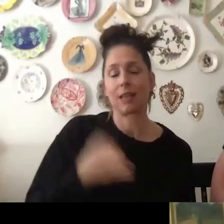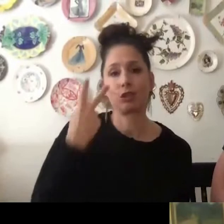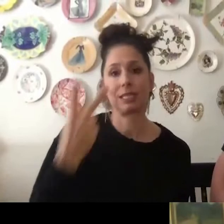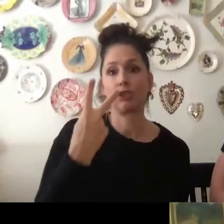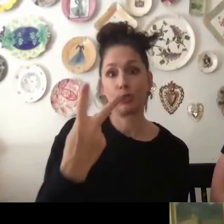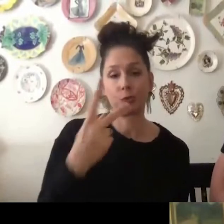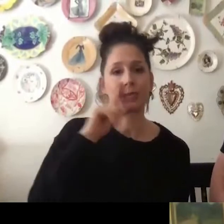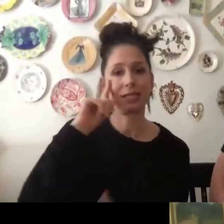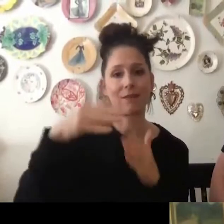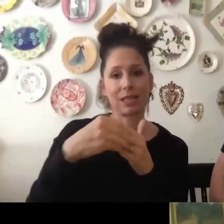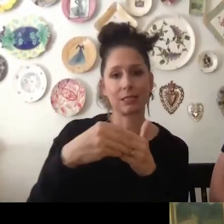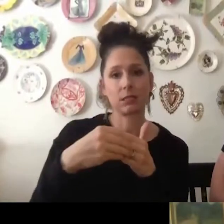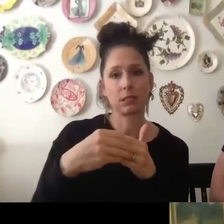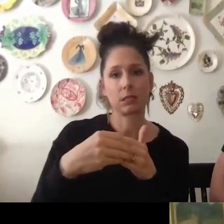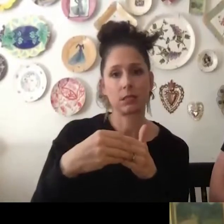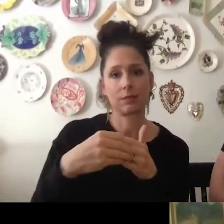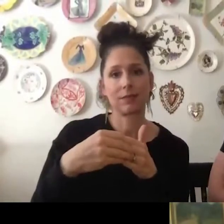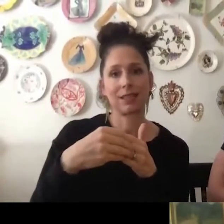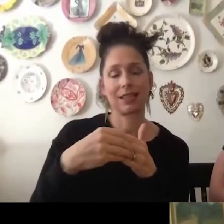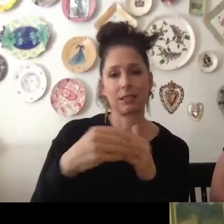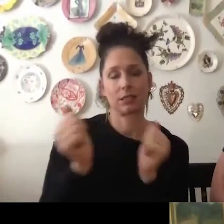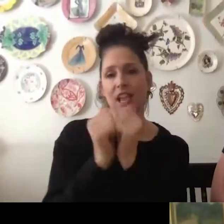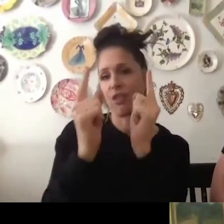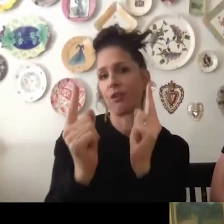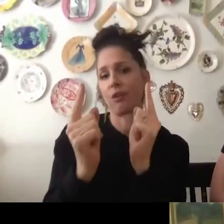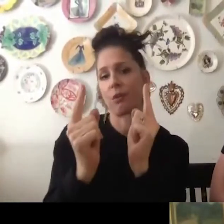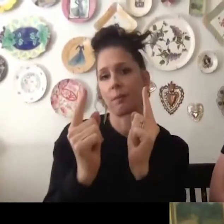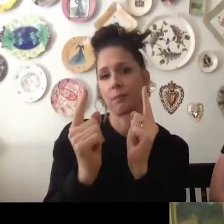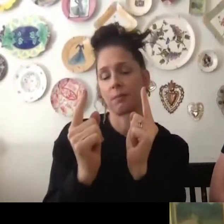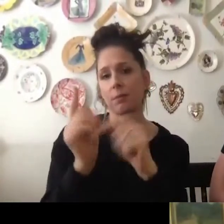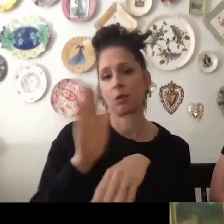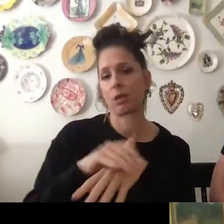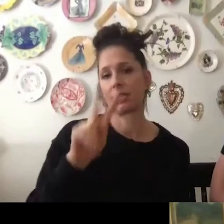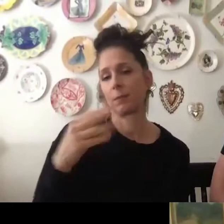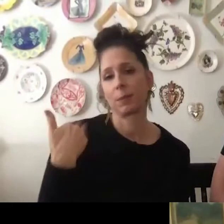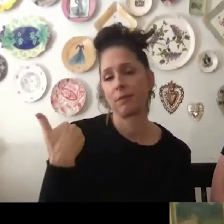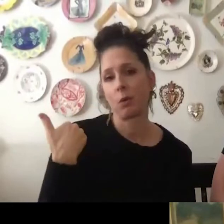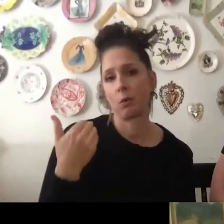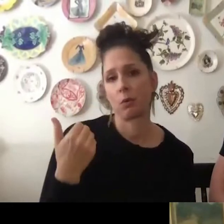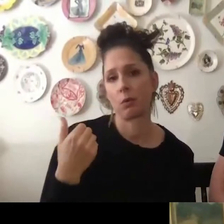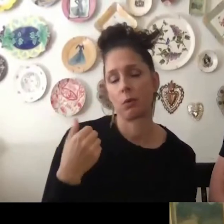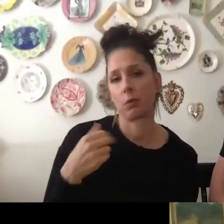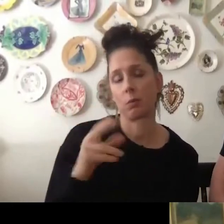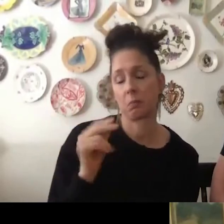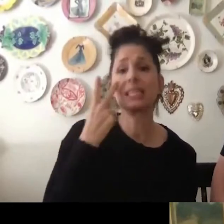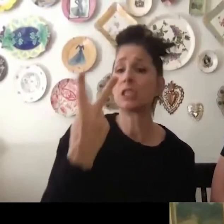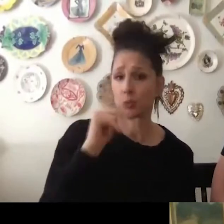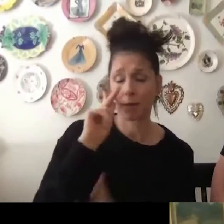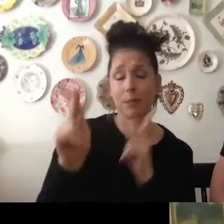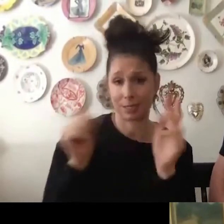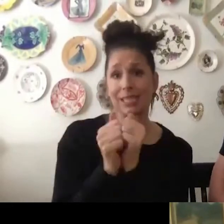with me. And I've never seen two deaf leads together on TV before.